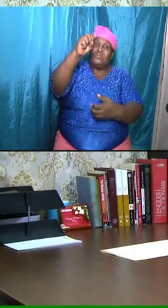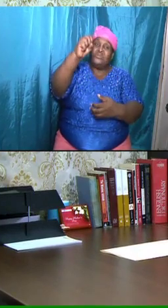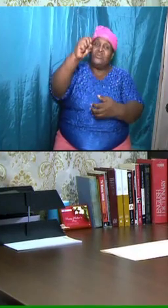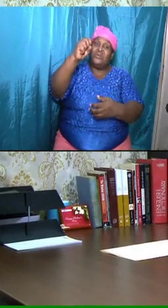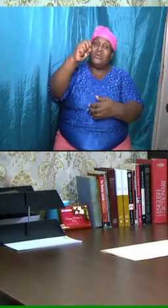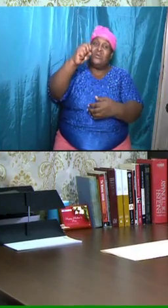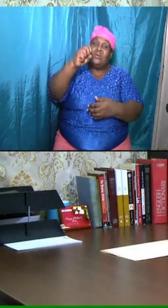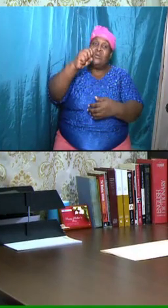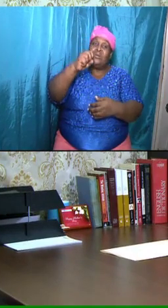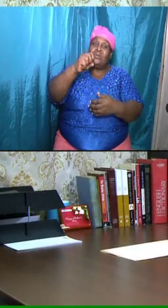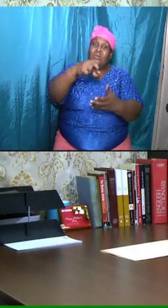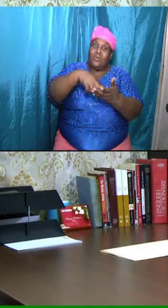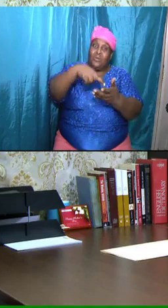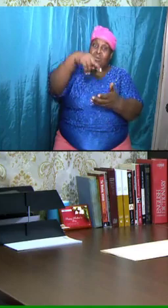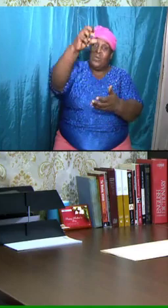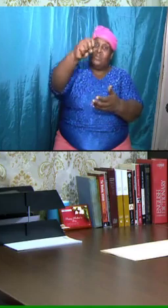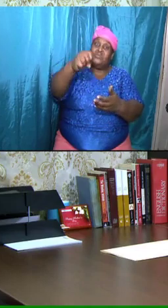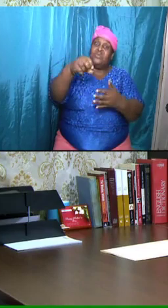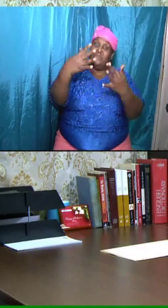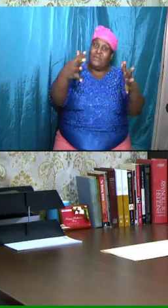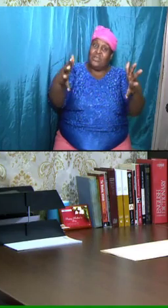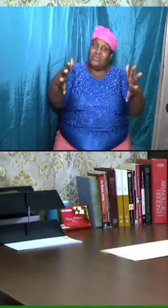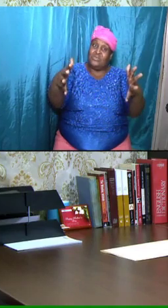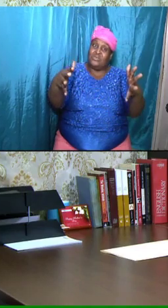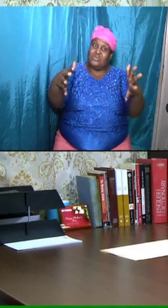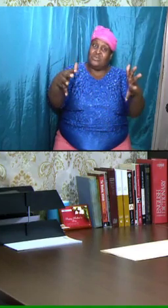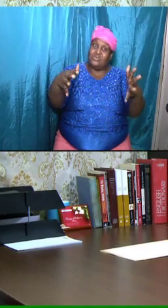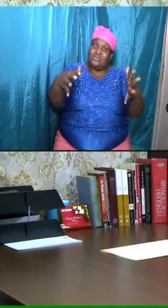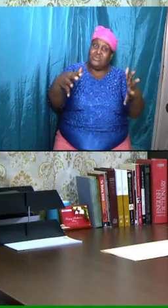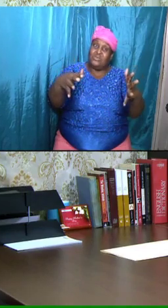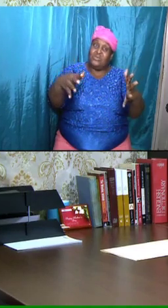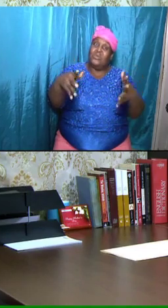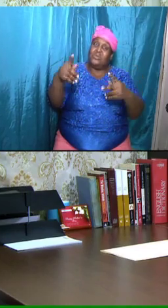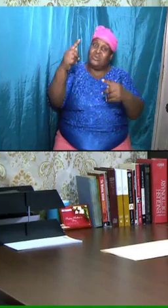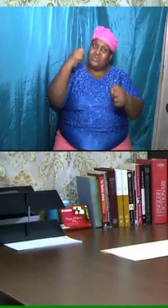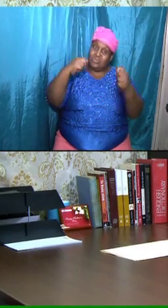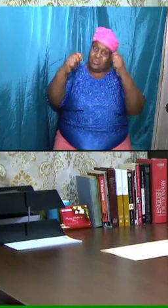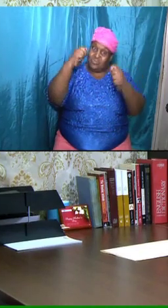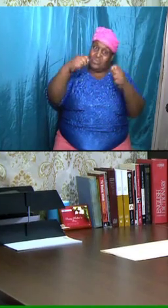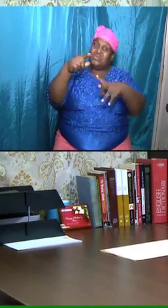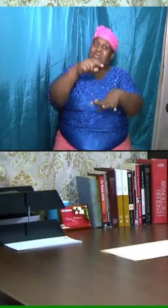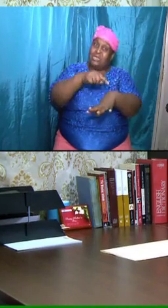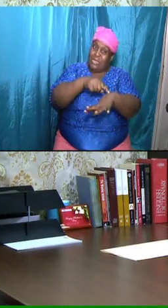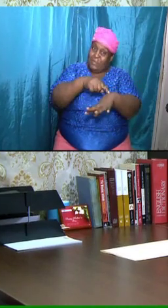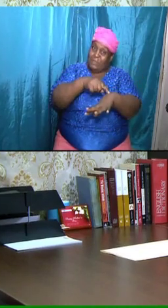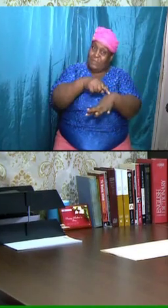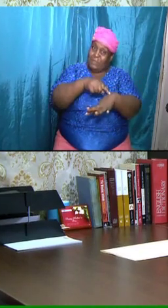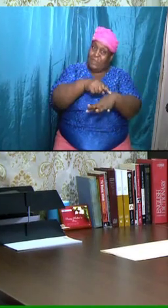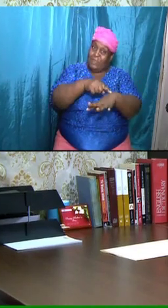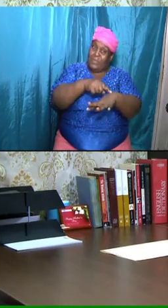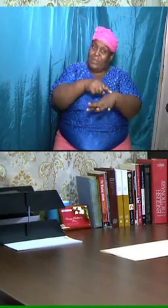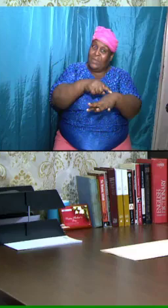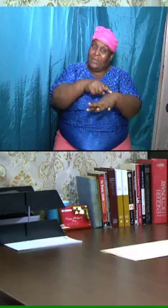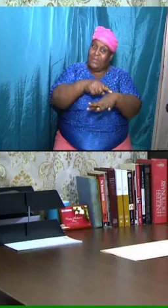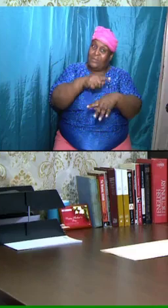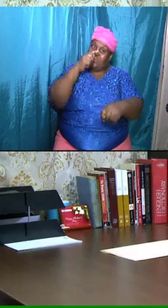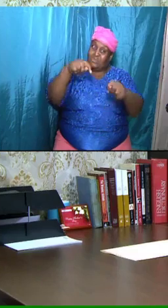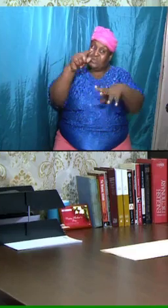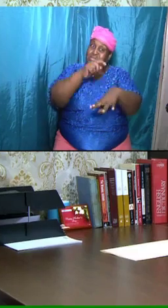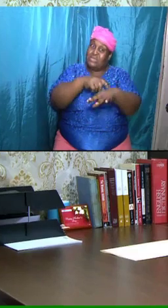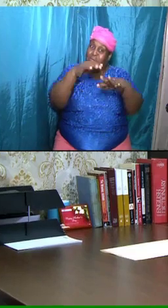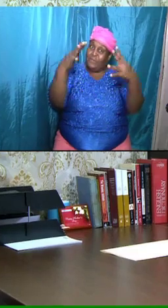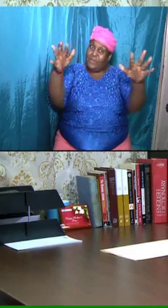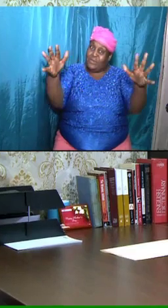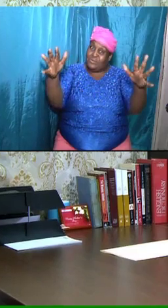about already, the tribulation period, and then what happens after the tribulation period, which represents the revelation of Jesus